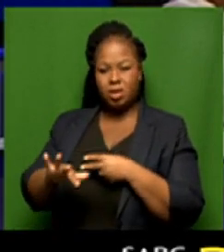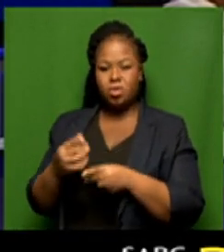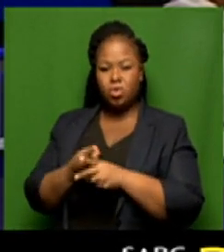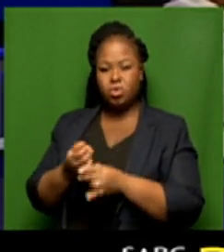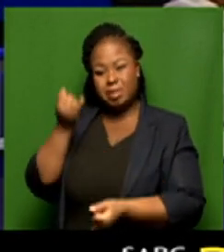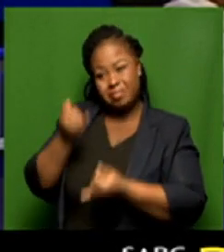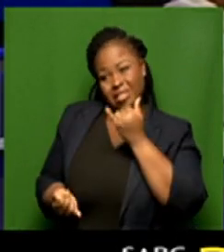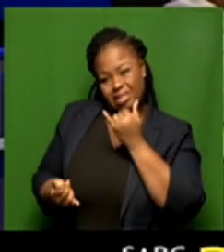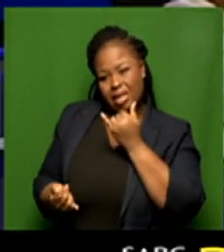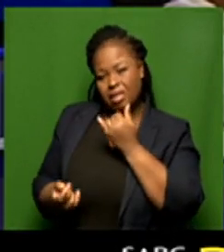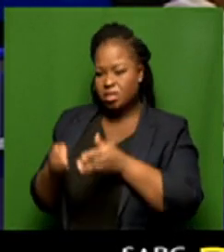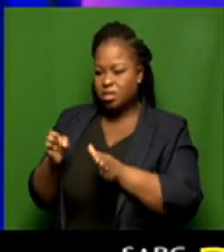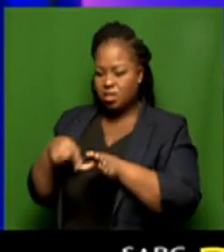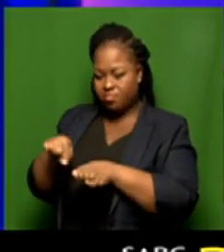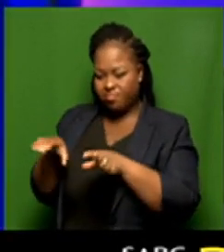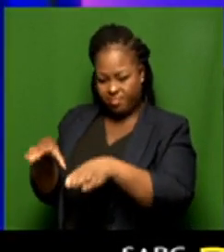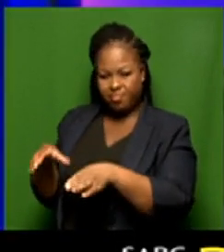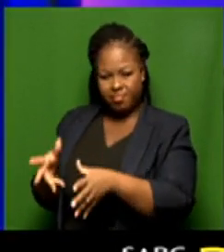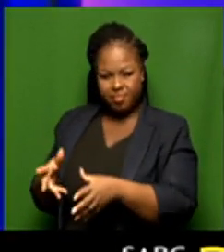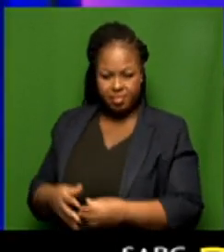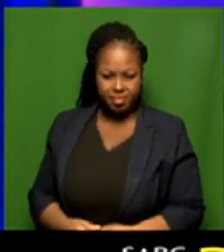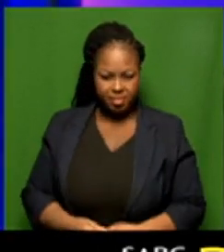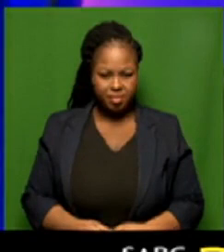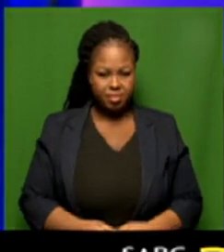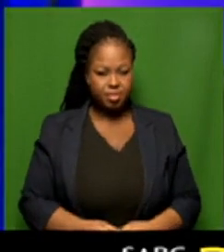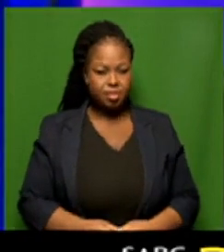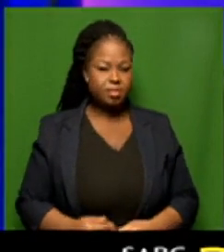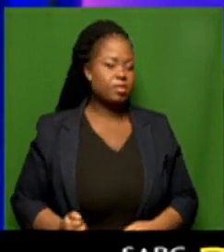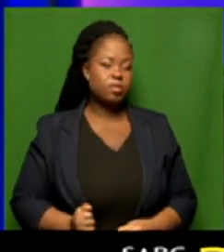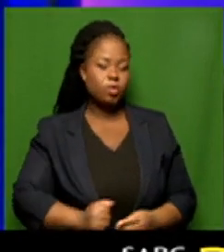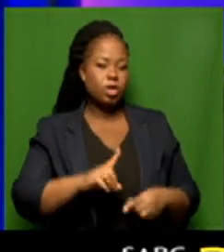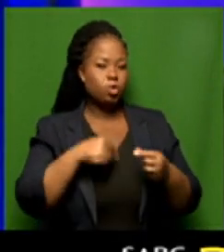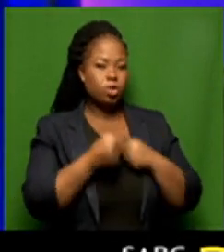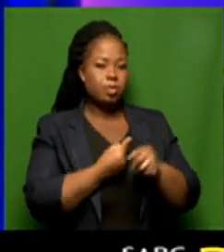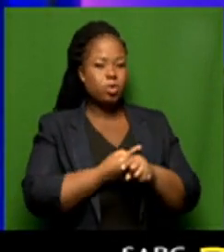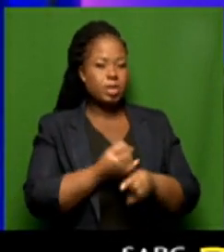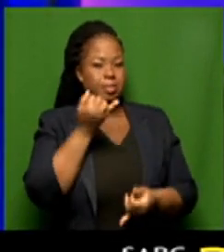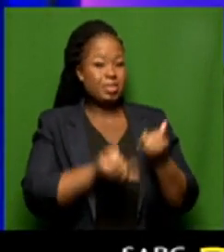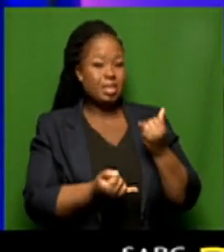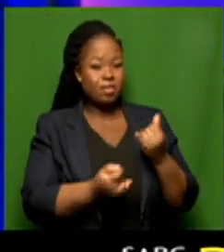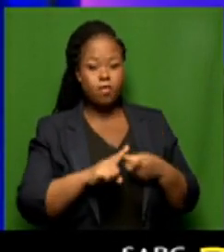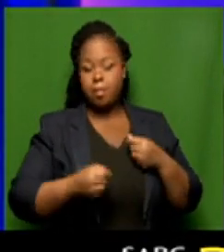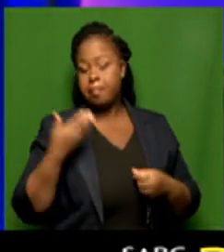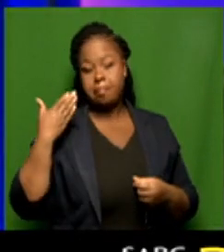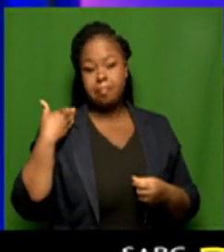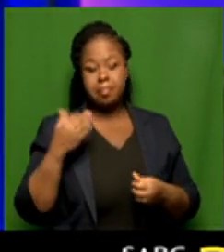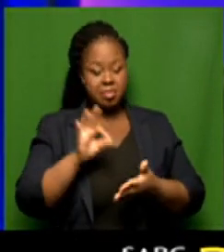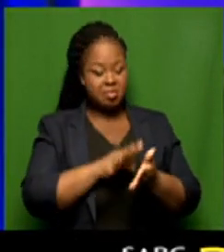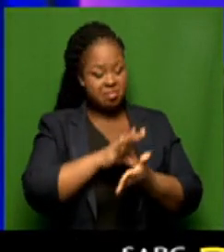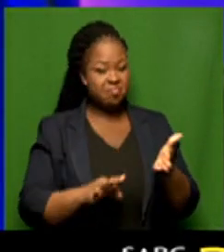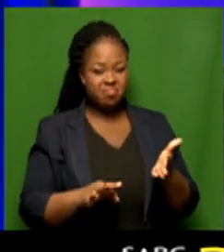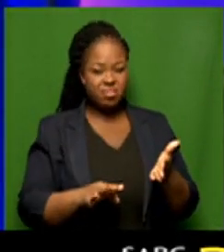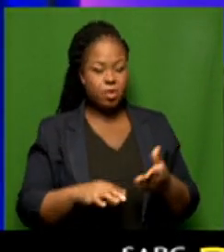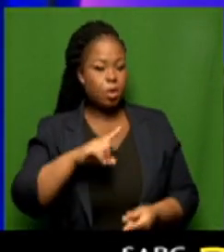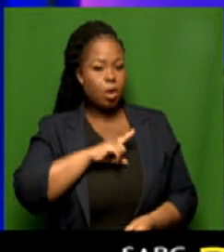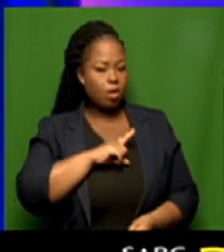I can only speak about the error in terms of the previous elections that we have done. So, if we look